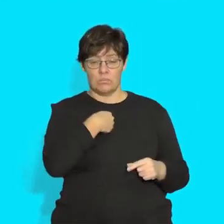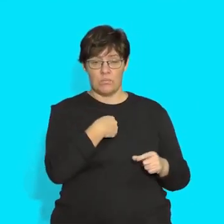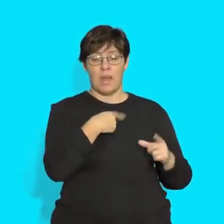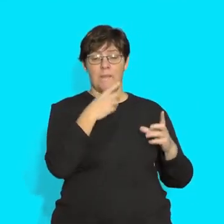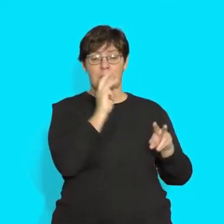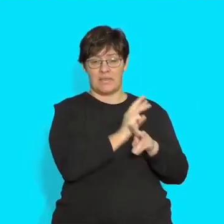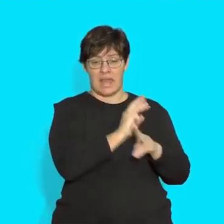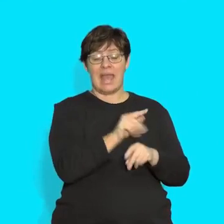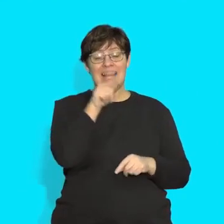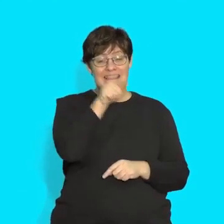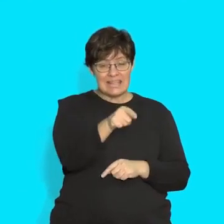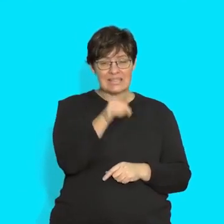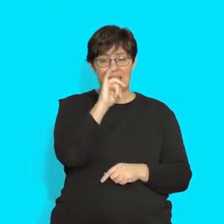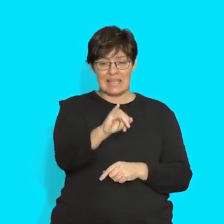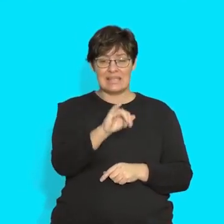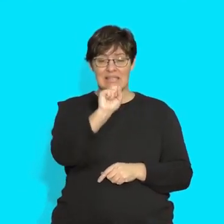is what I said.